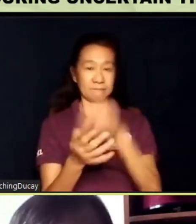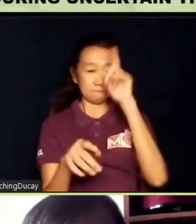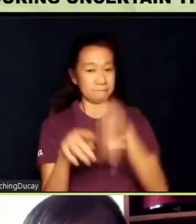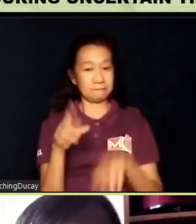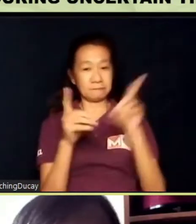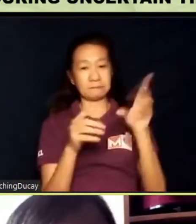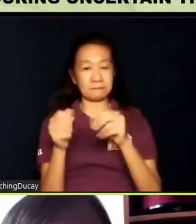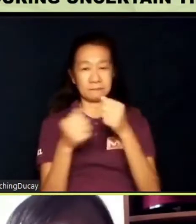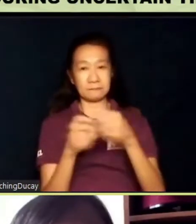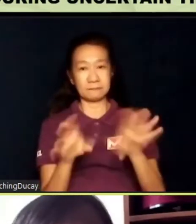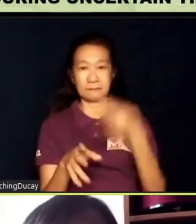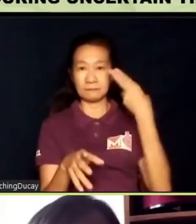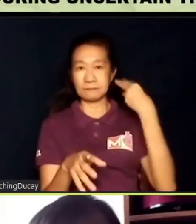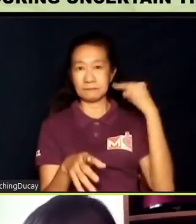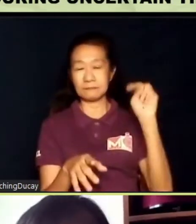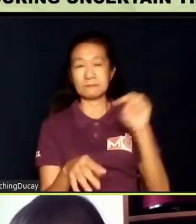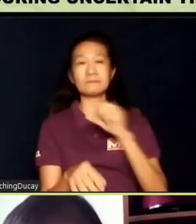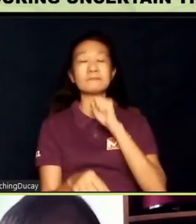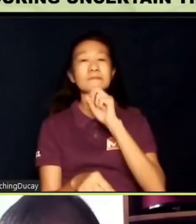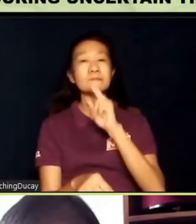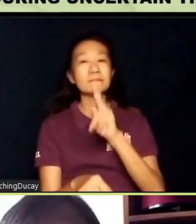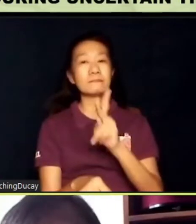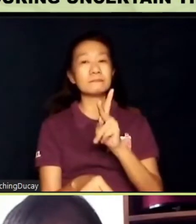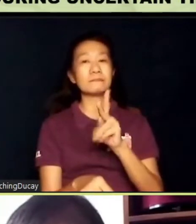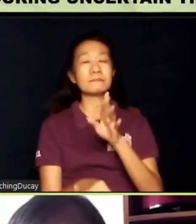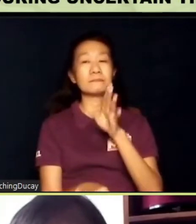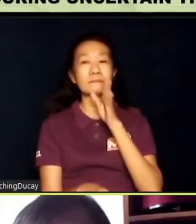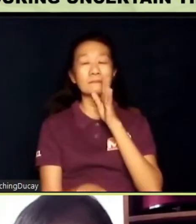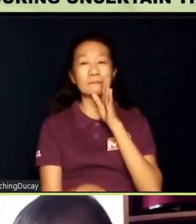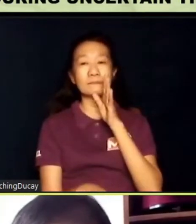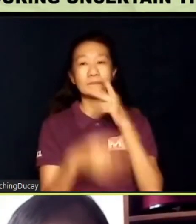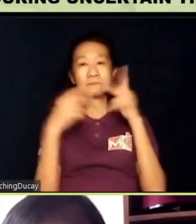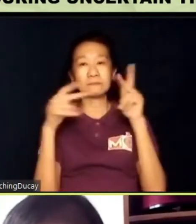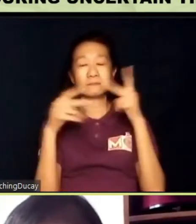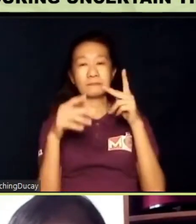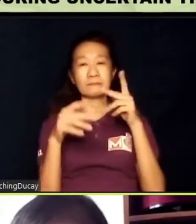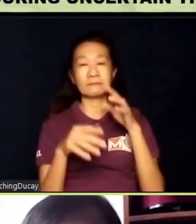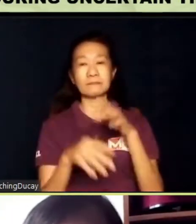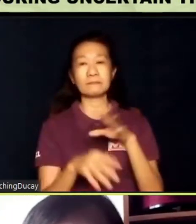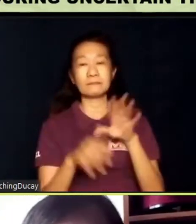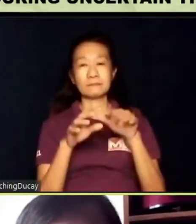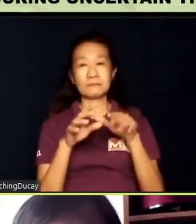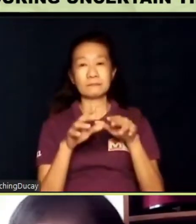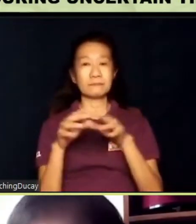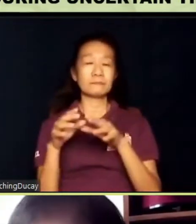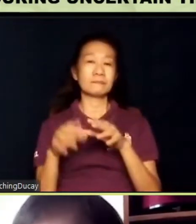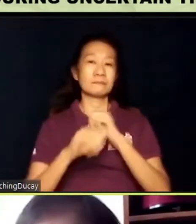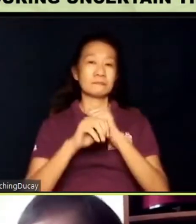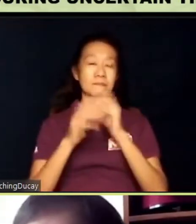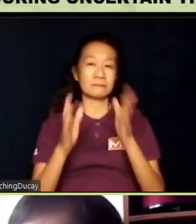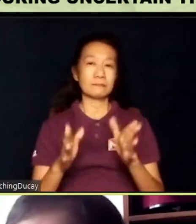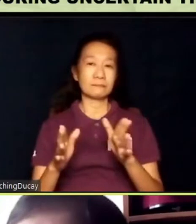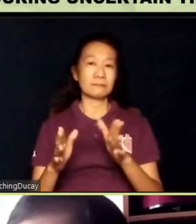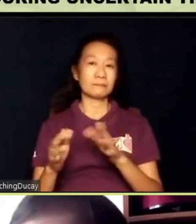it without her. Okay. She speaks publicly on disability advocacy, leadership, and genealogy,